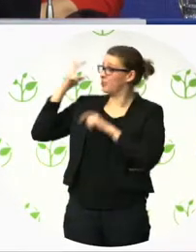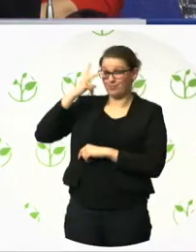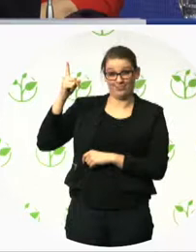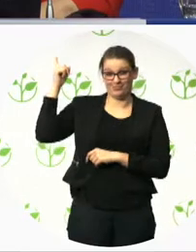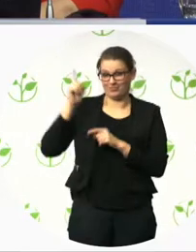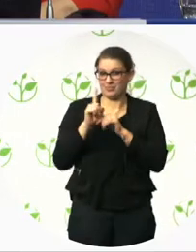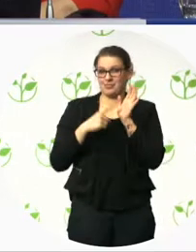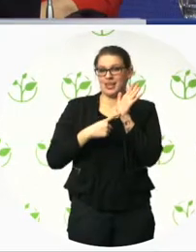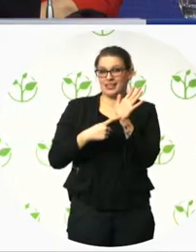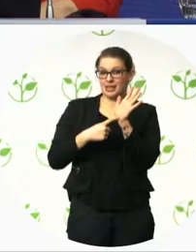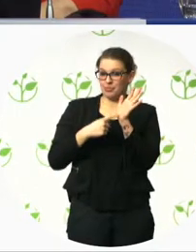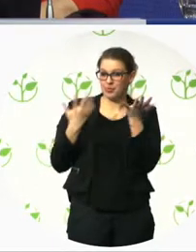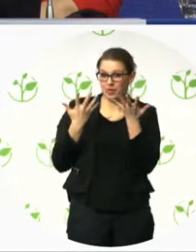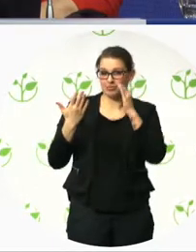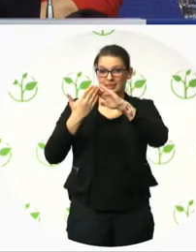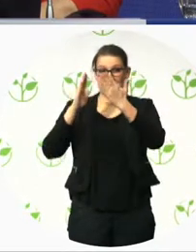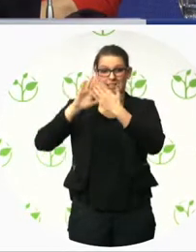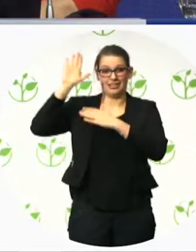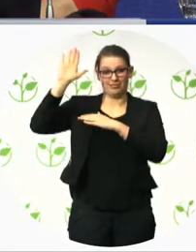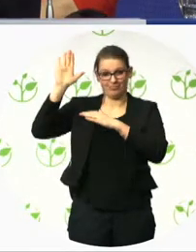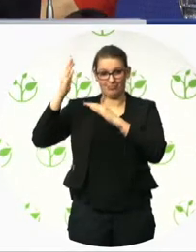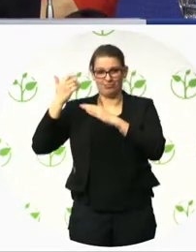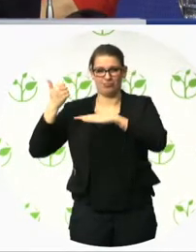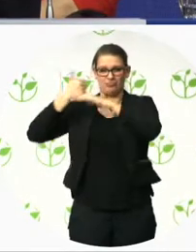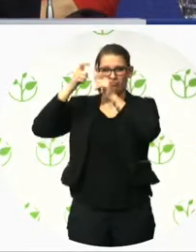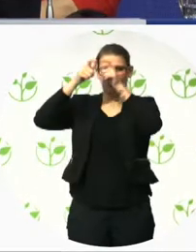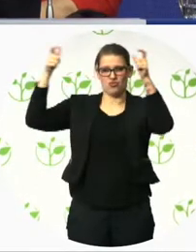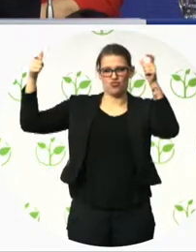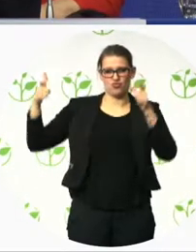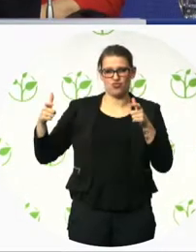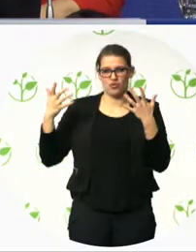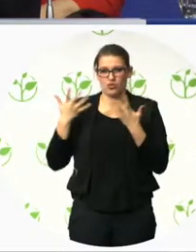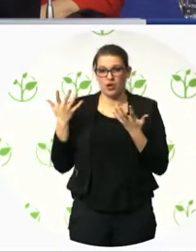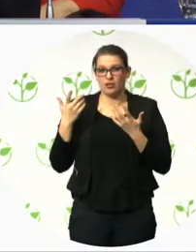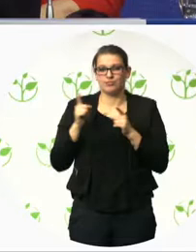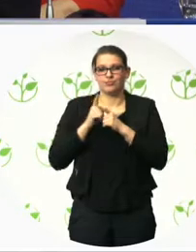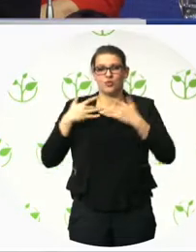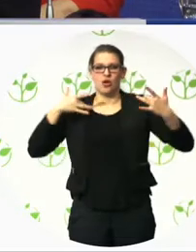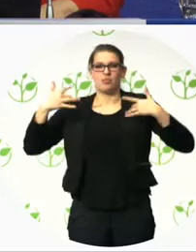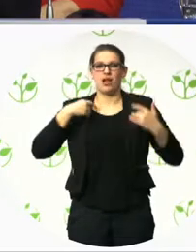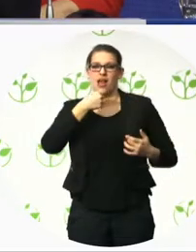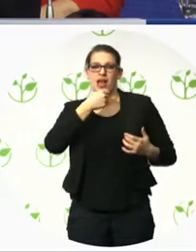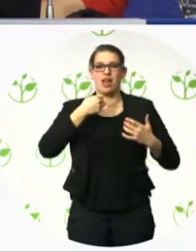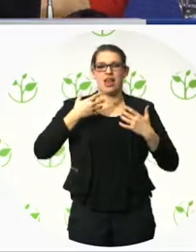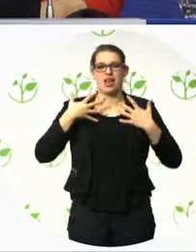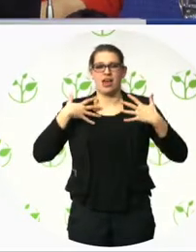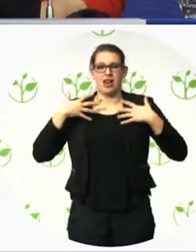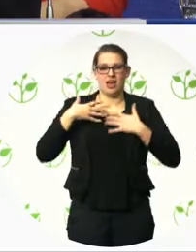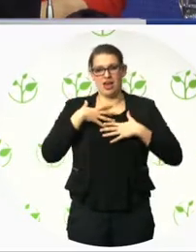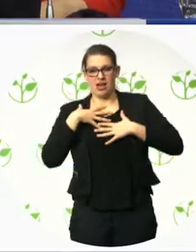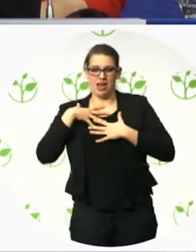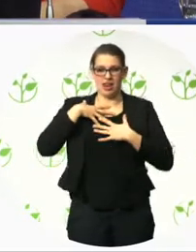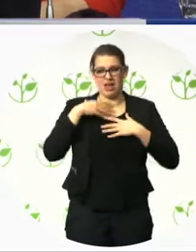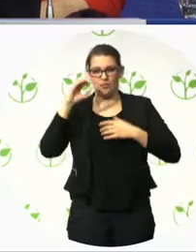universally designed. The new opera building in Oslo. So those of you who go there can even walk on the